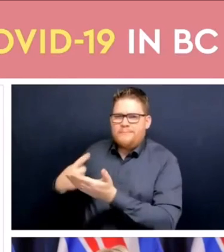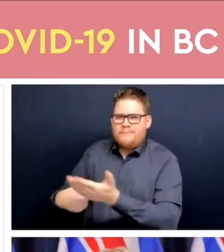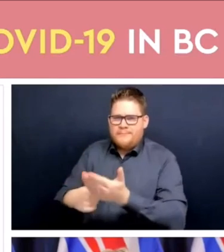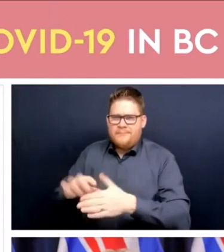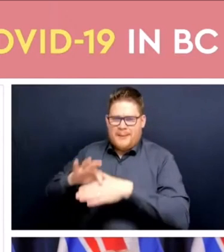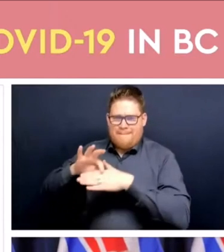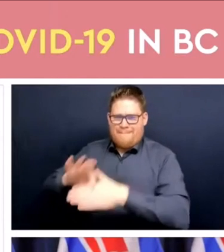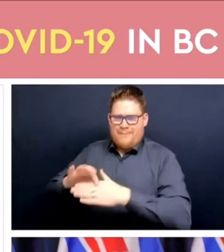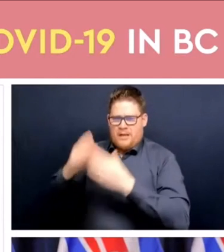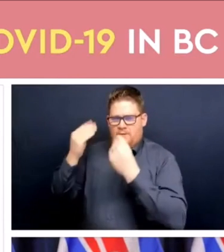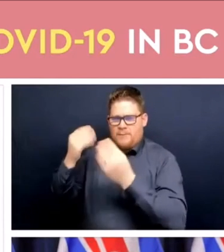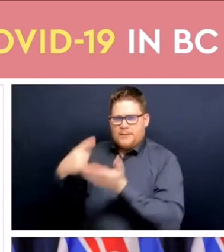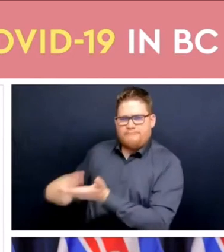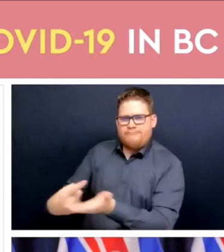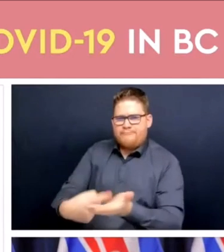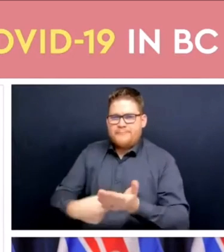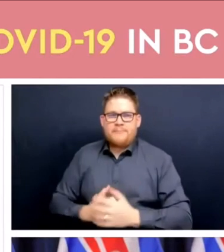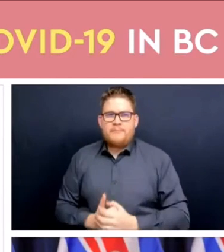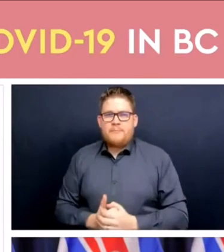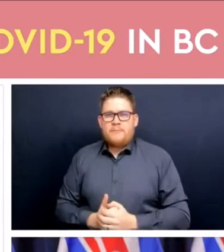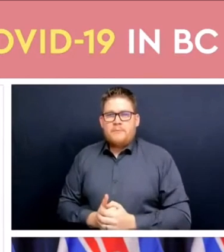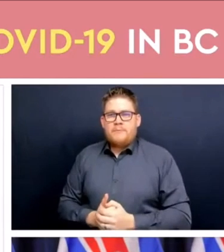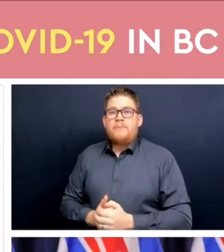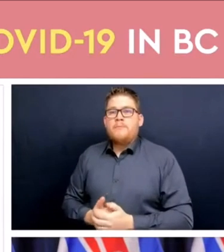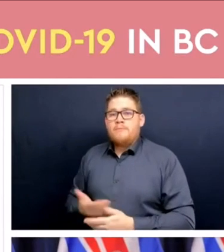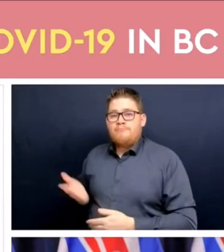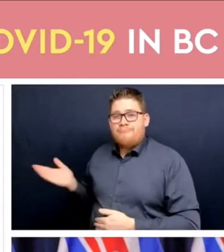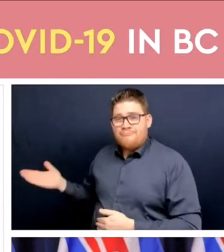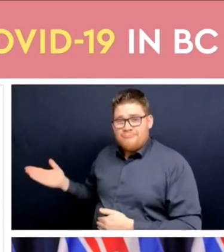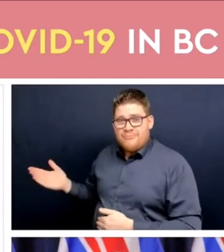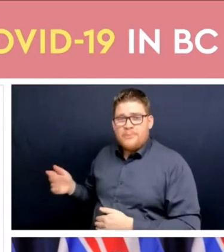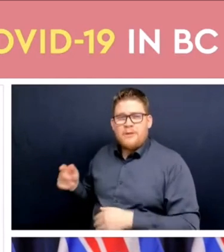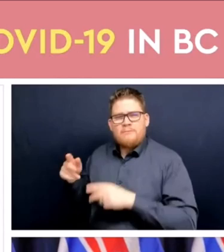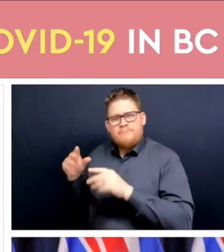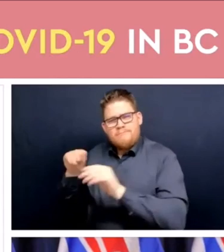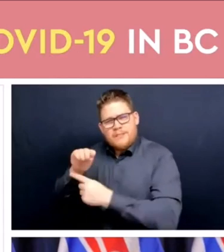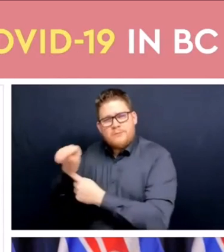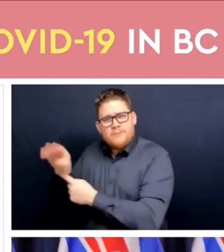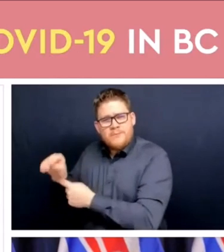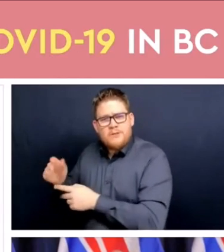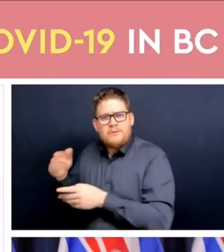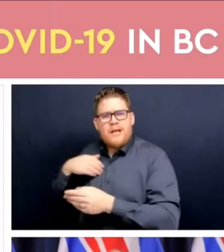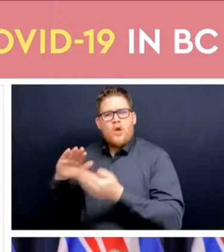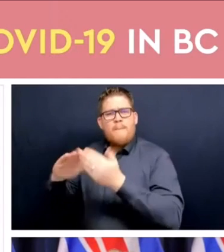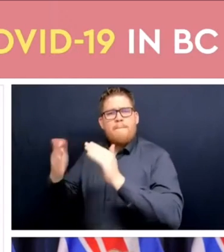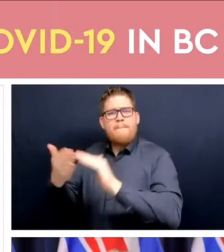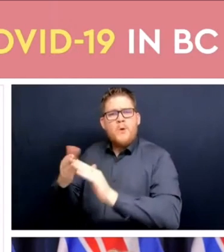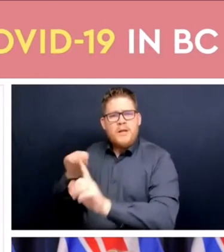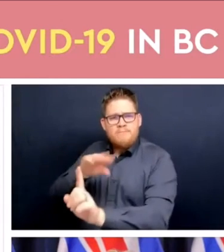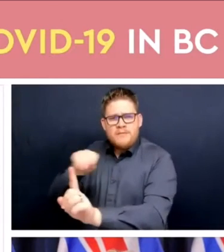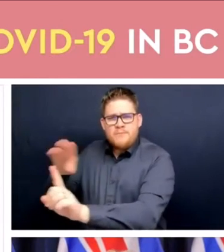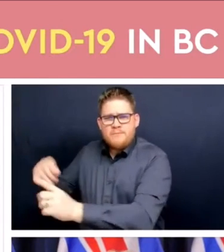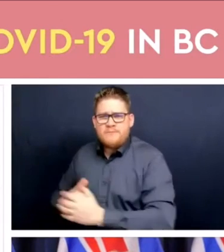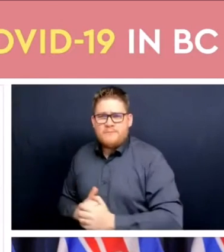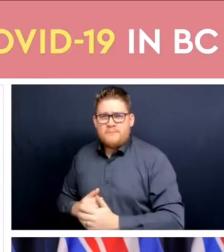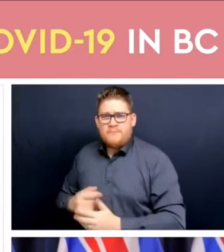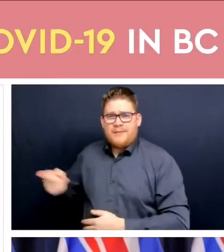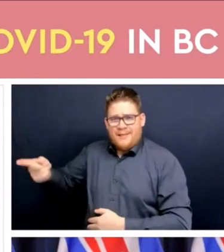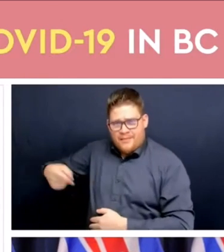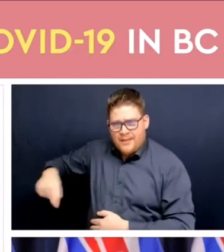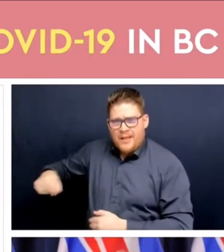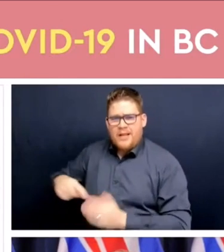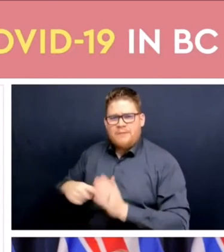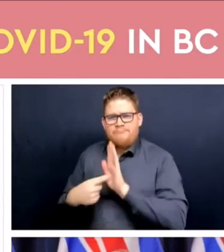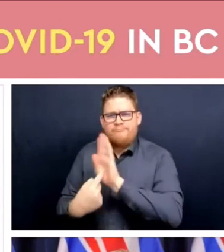slides are reflections from people in our community of why and how important it was that they were able to get this protection not